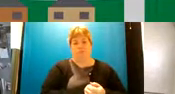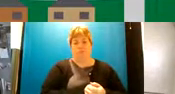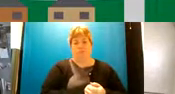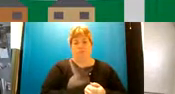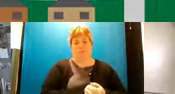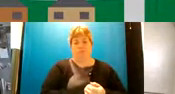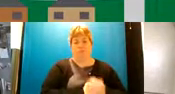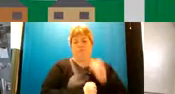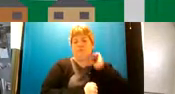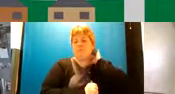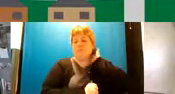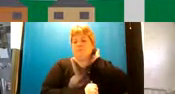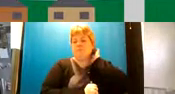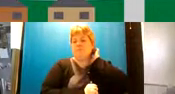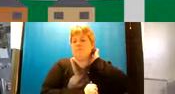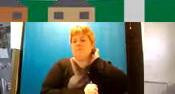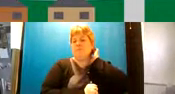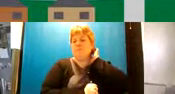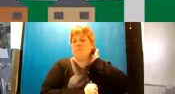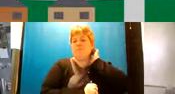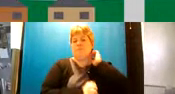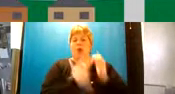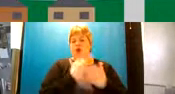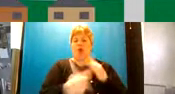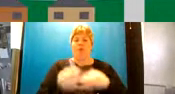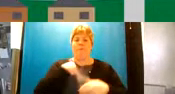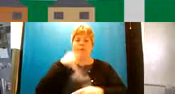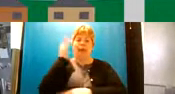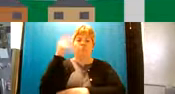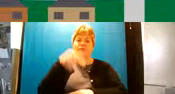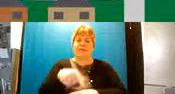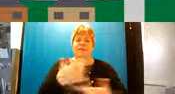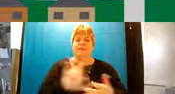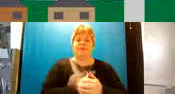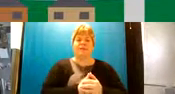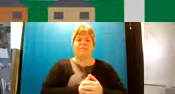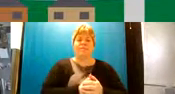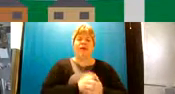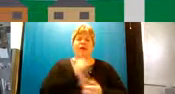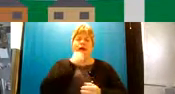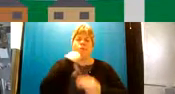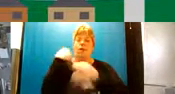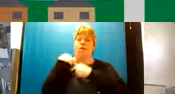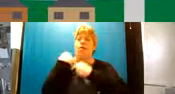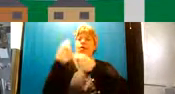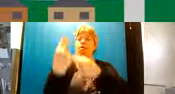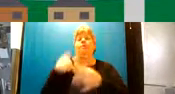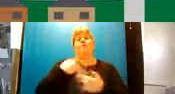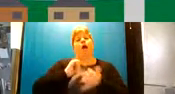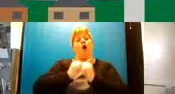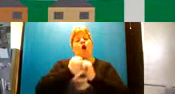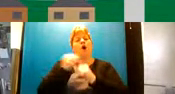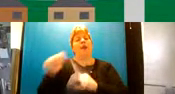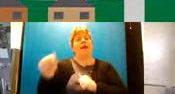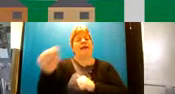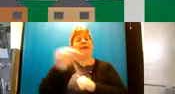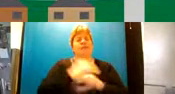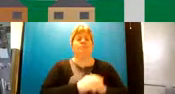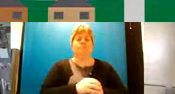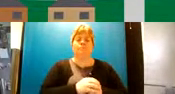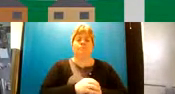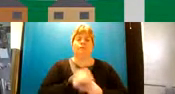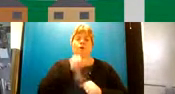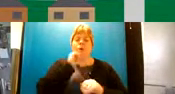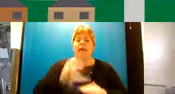um as you can see there's not just me presenting or you'll be very happy to hear that i'm going to hand over to some of my colleagues what we'll do is we'll